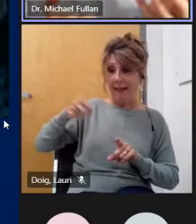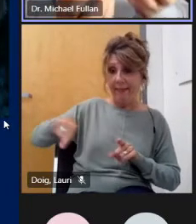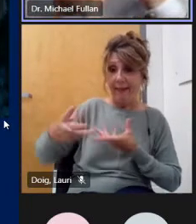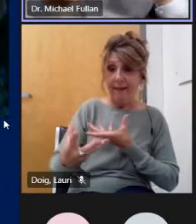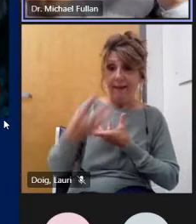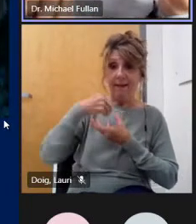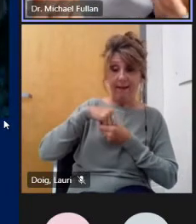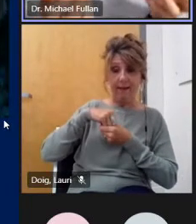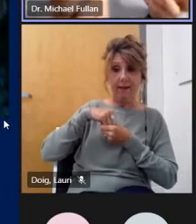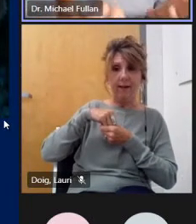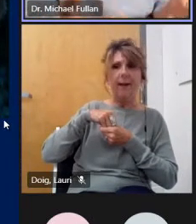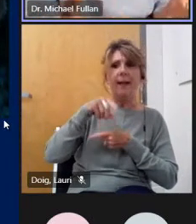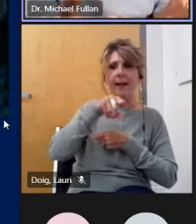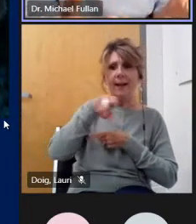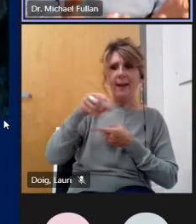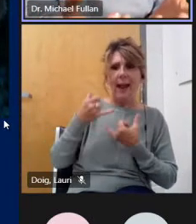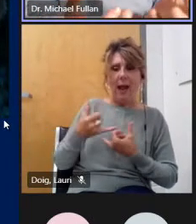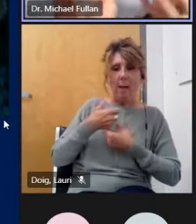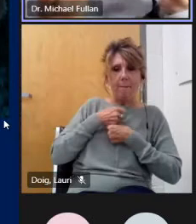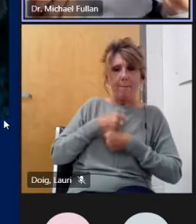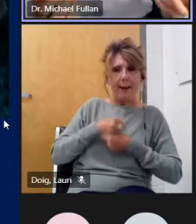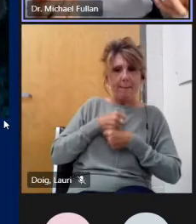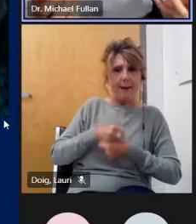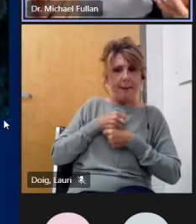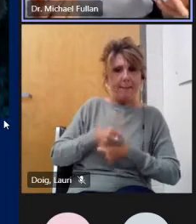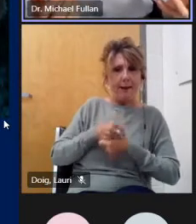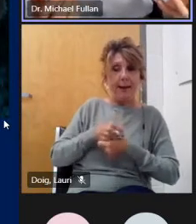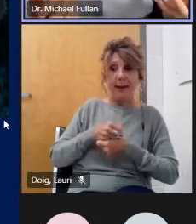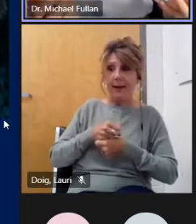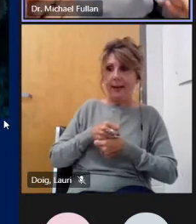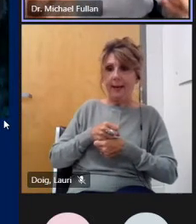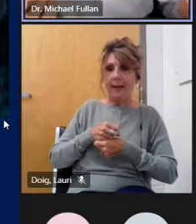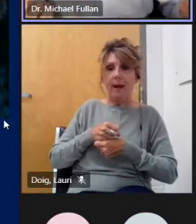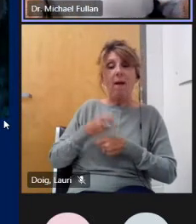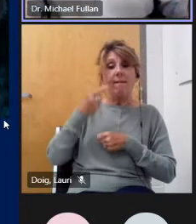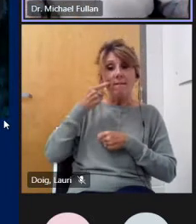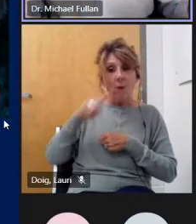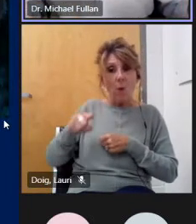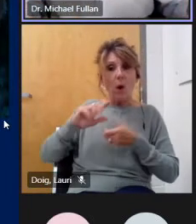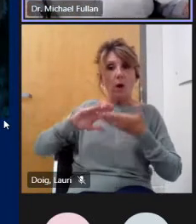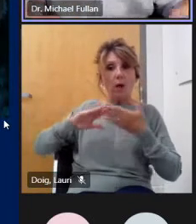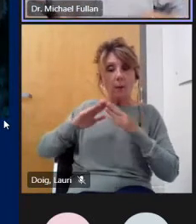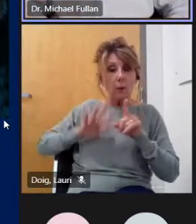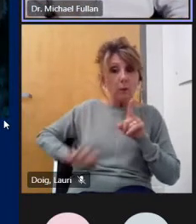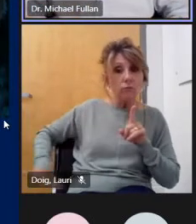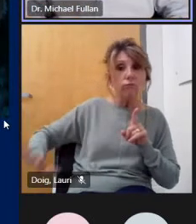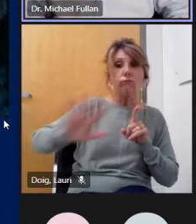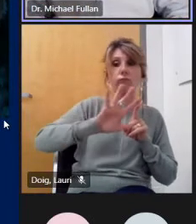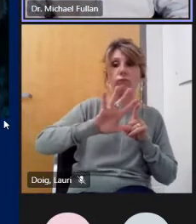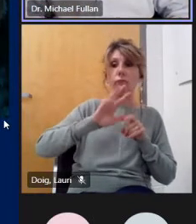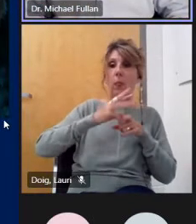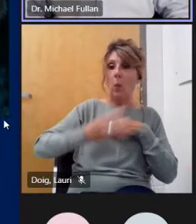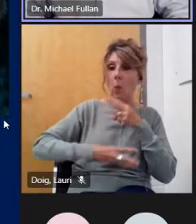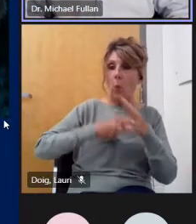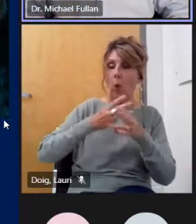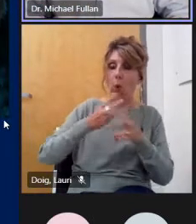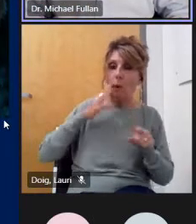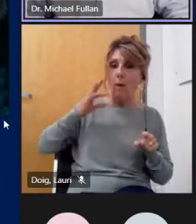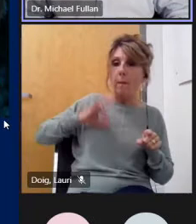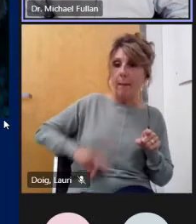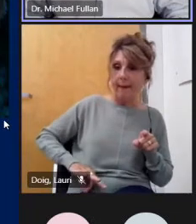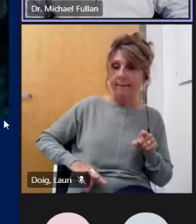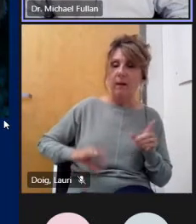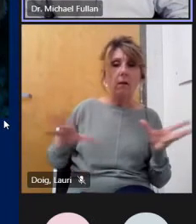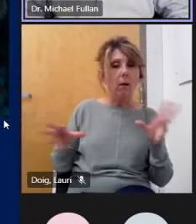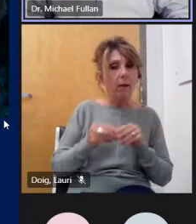producing things for themselves and for the community of deep learners around the world the 12 countries in this case so i'm going to show you